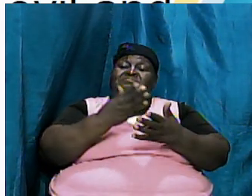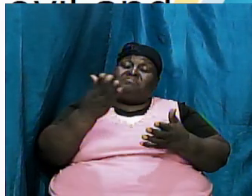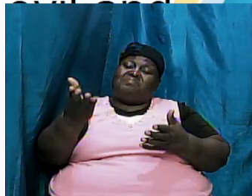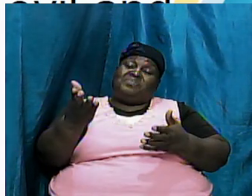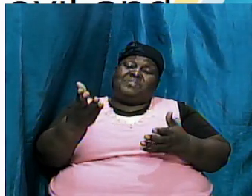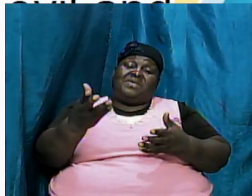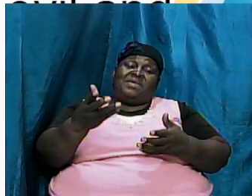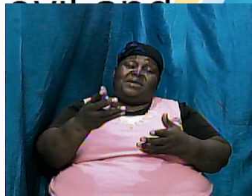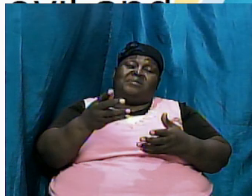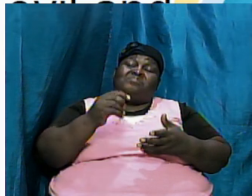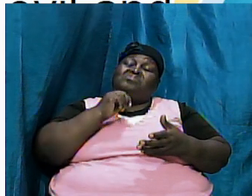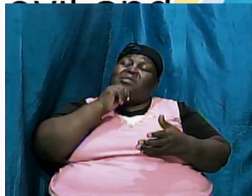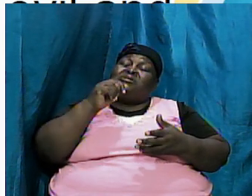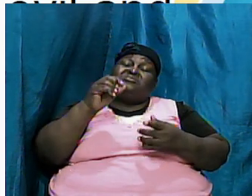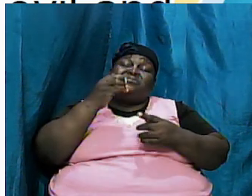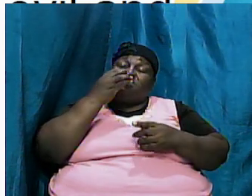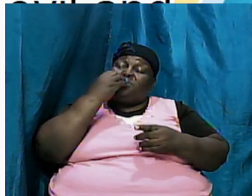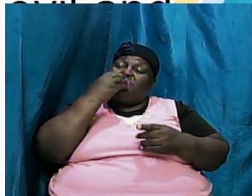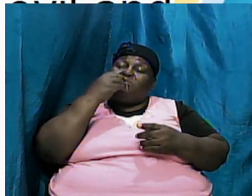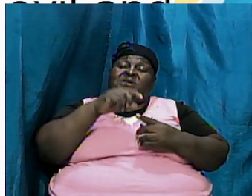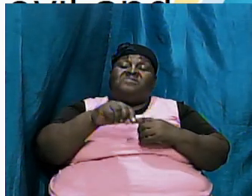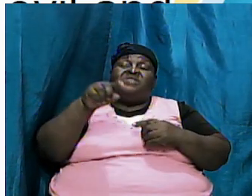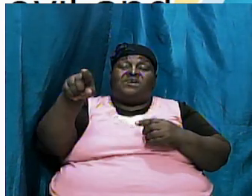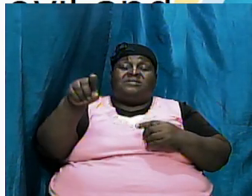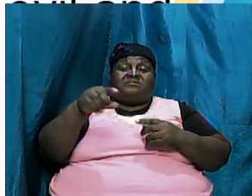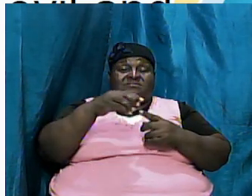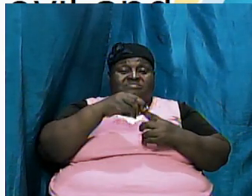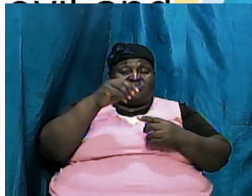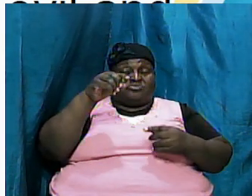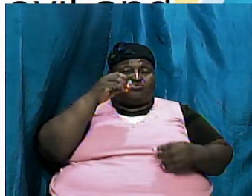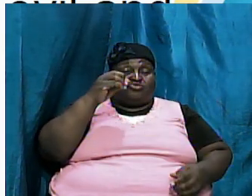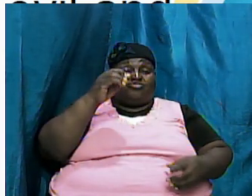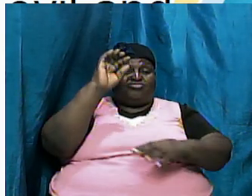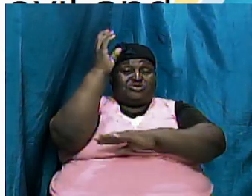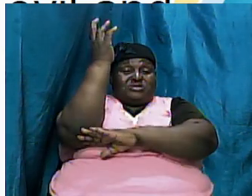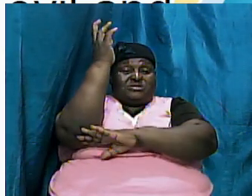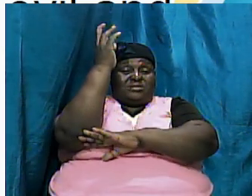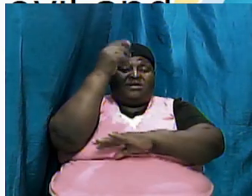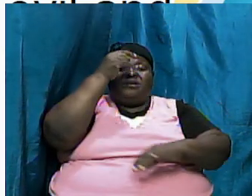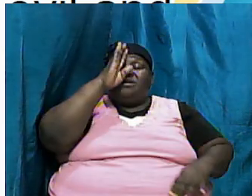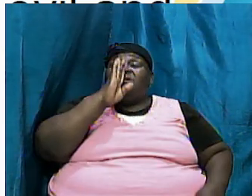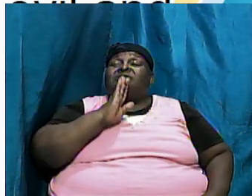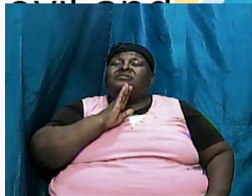told them that they should not eat of it and God could have